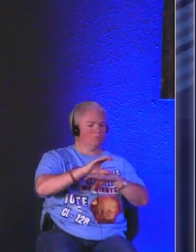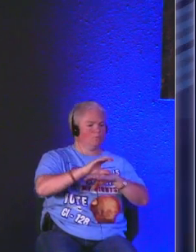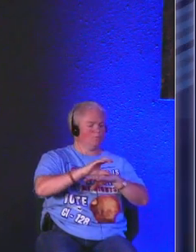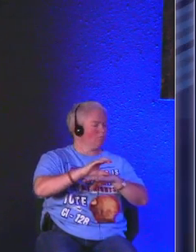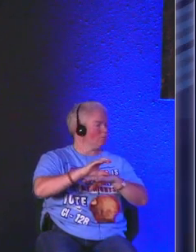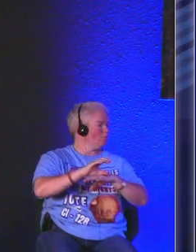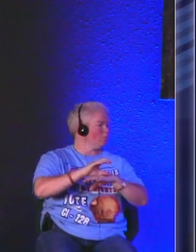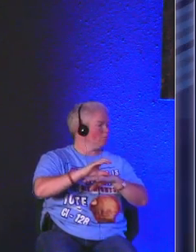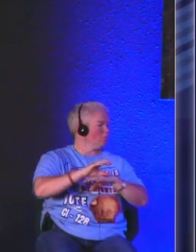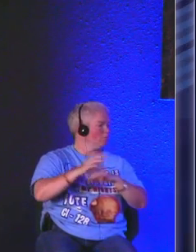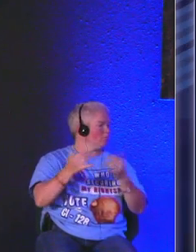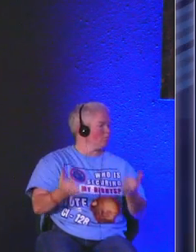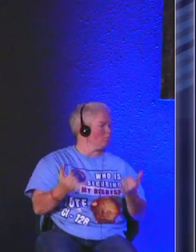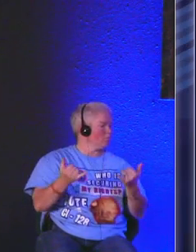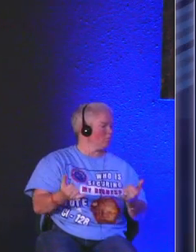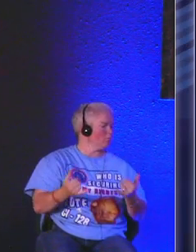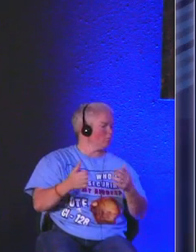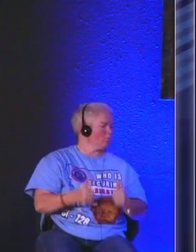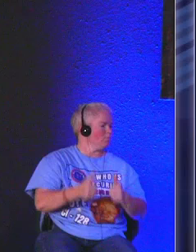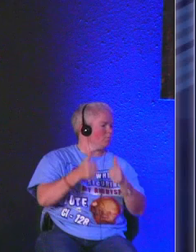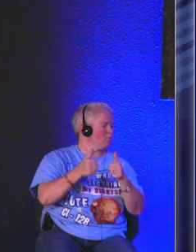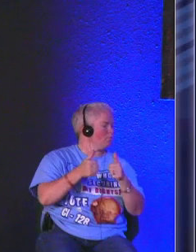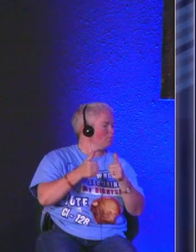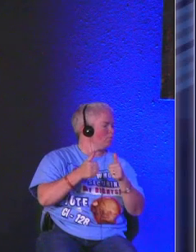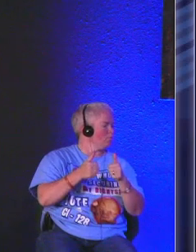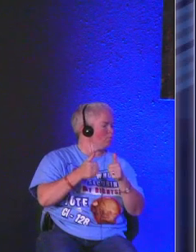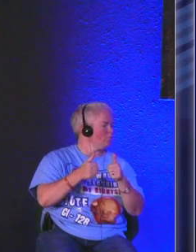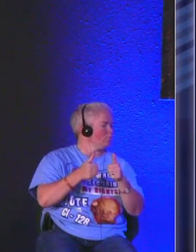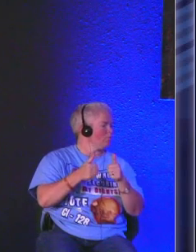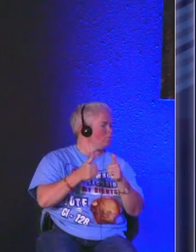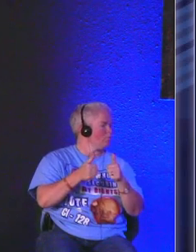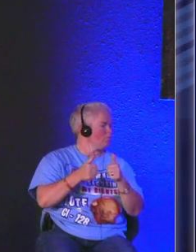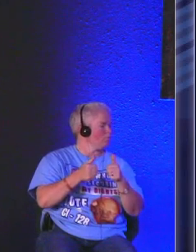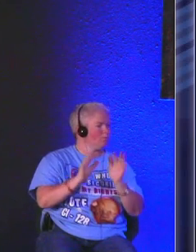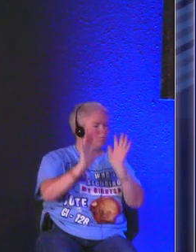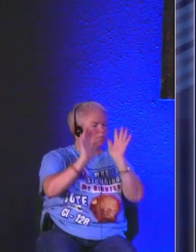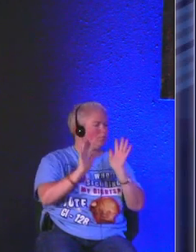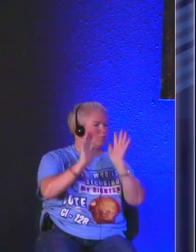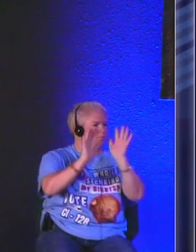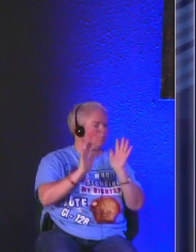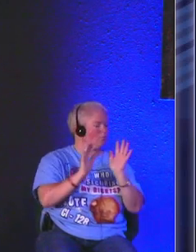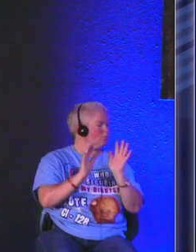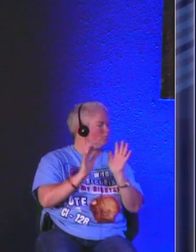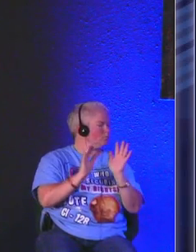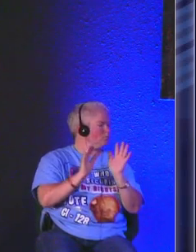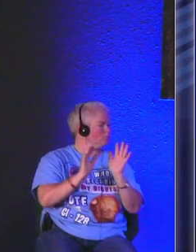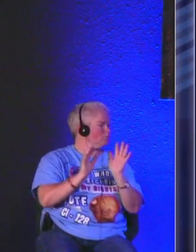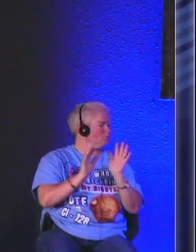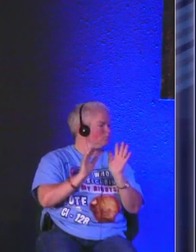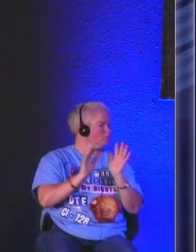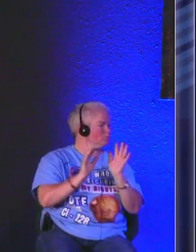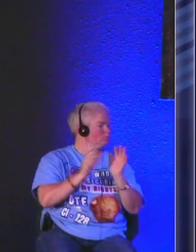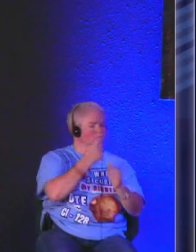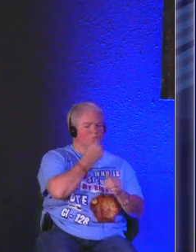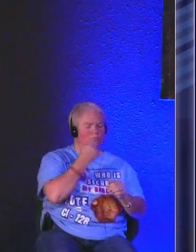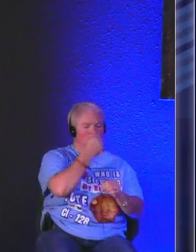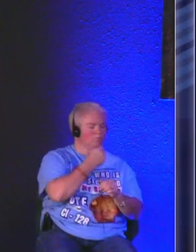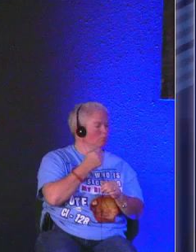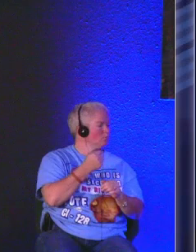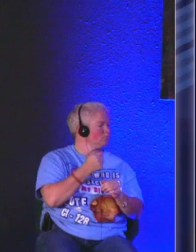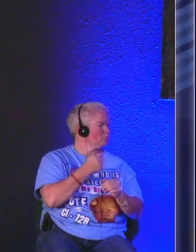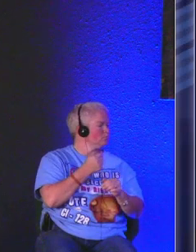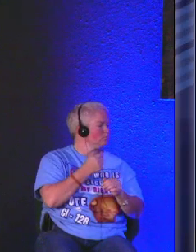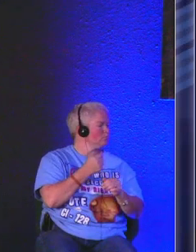church age it's what we're currently living in and this is such great affirmation to who he